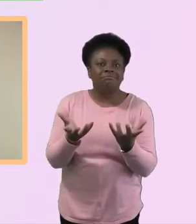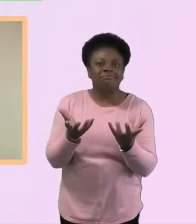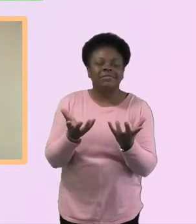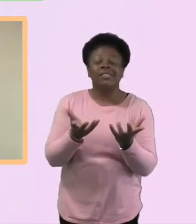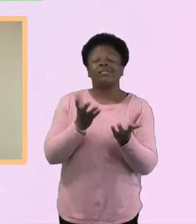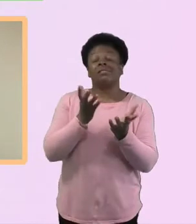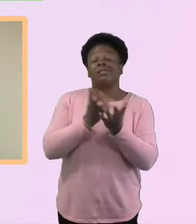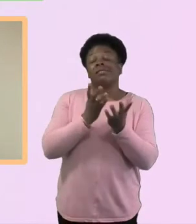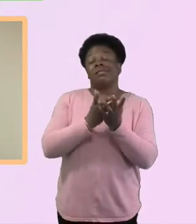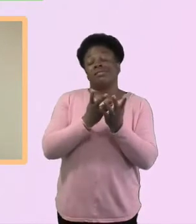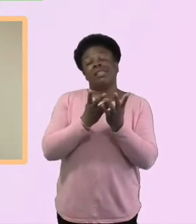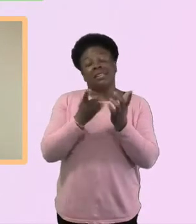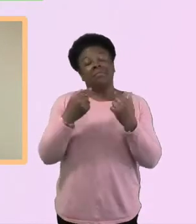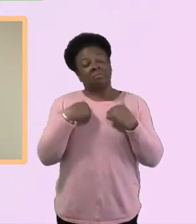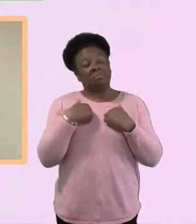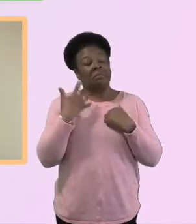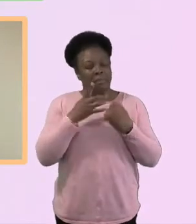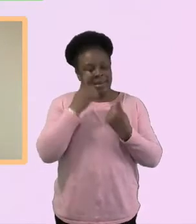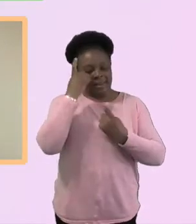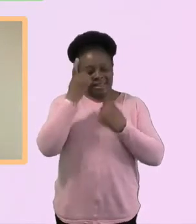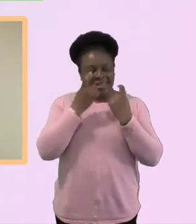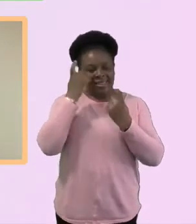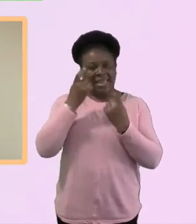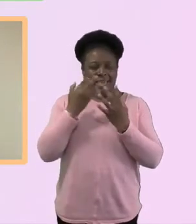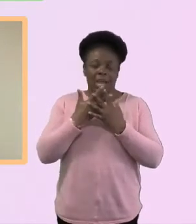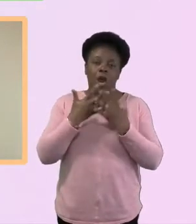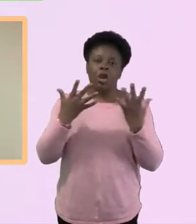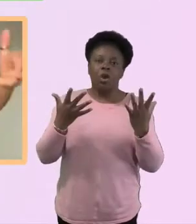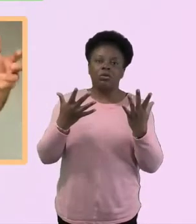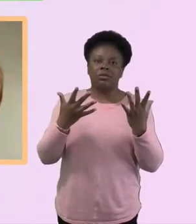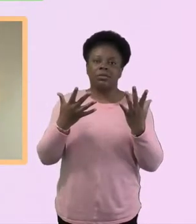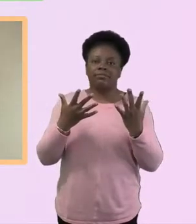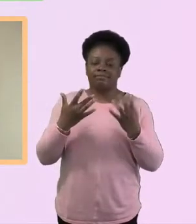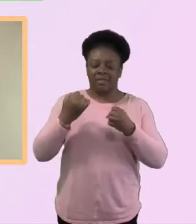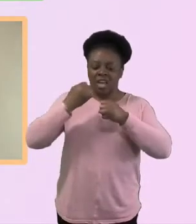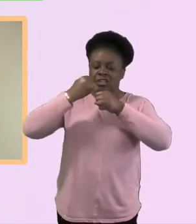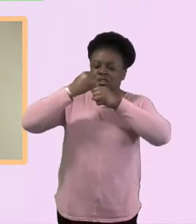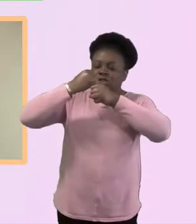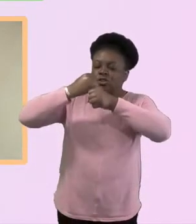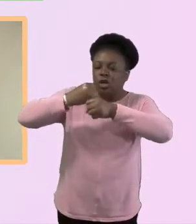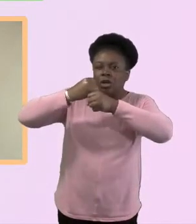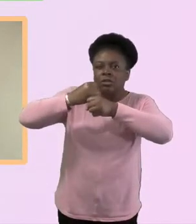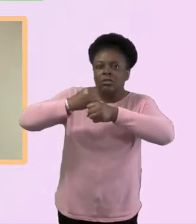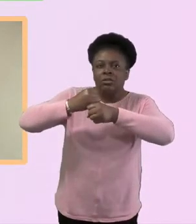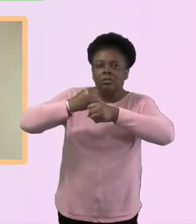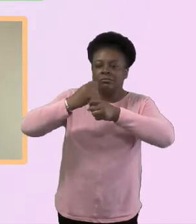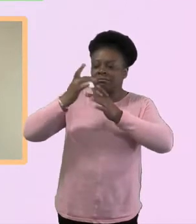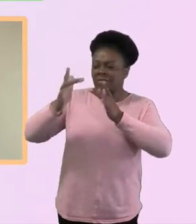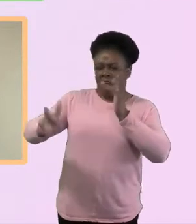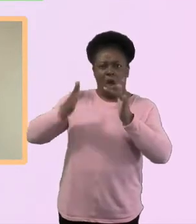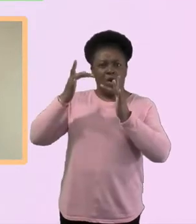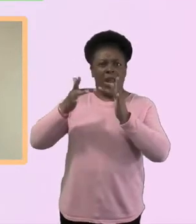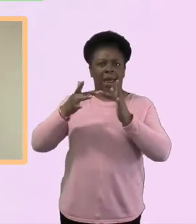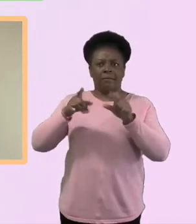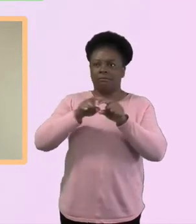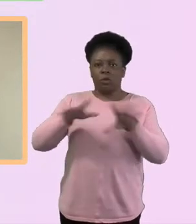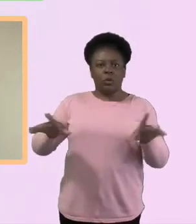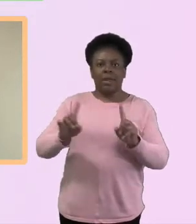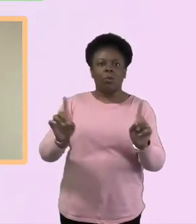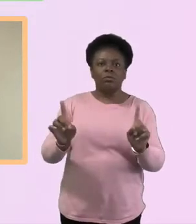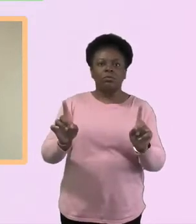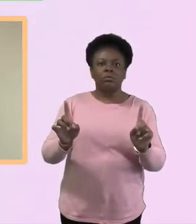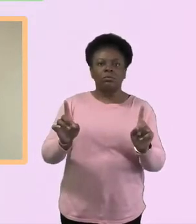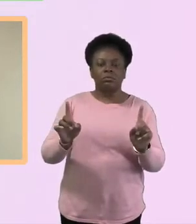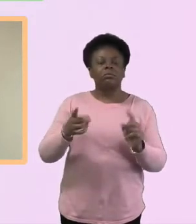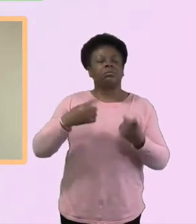things that we've been asking a lot is what is church and what does that look like online? One of the things that we felt God kind of called us into was creating